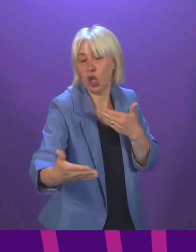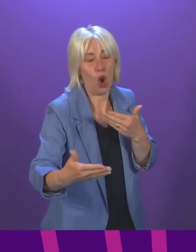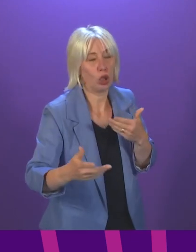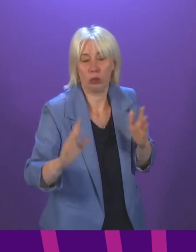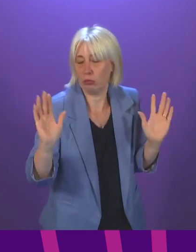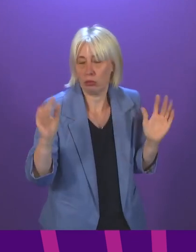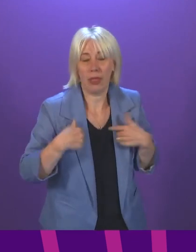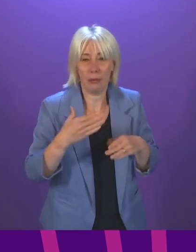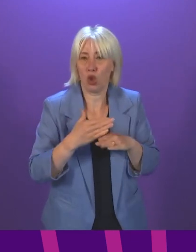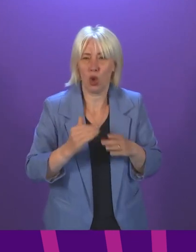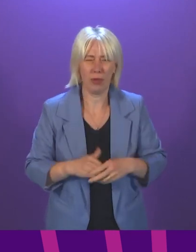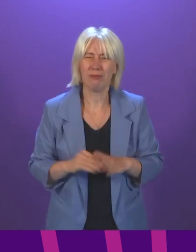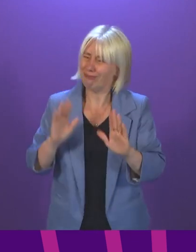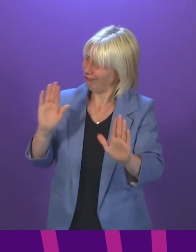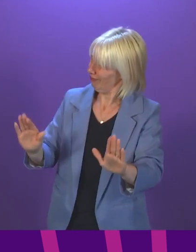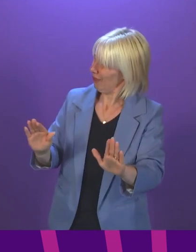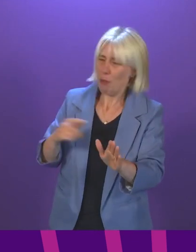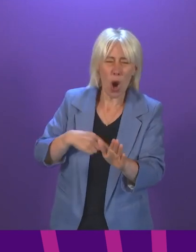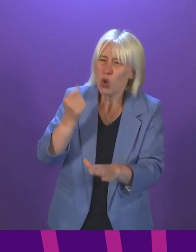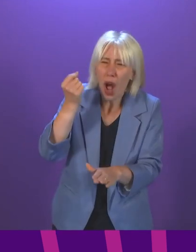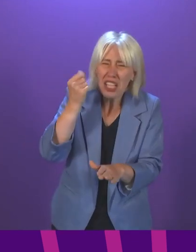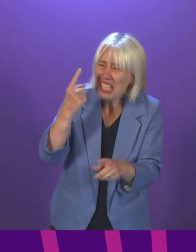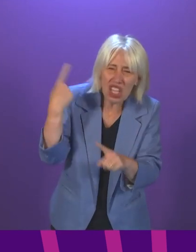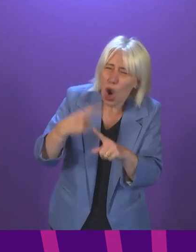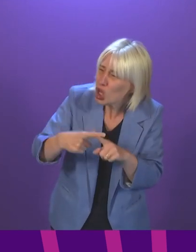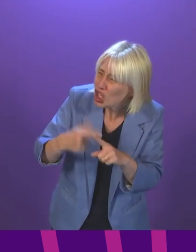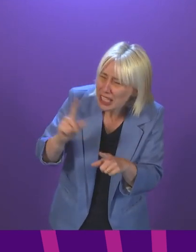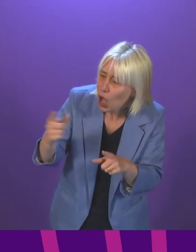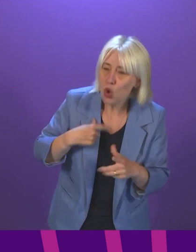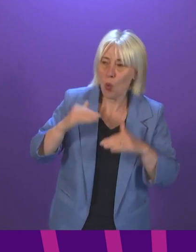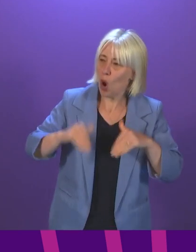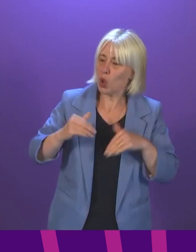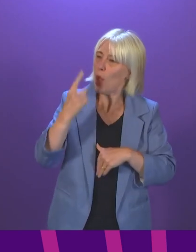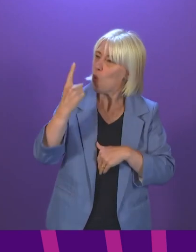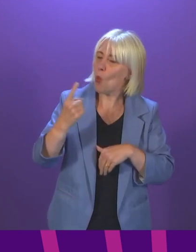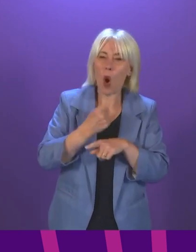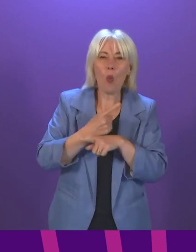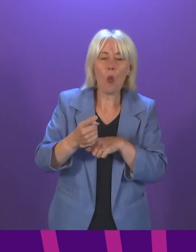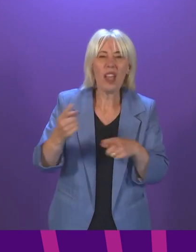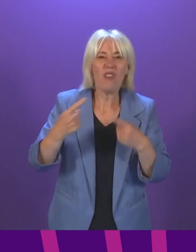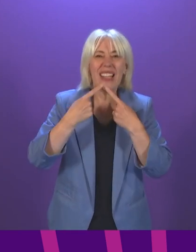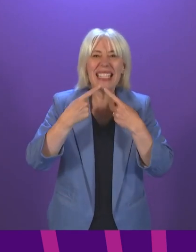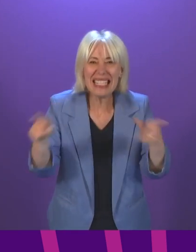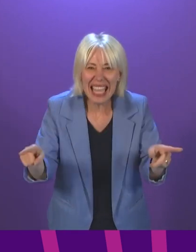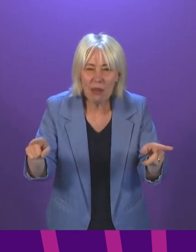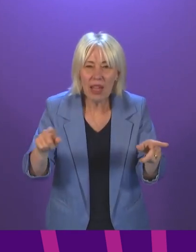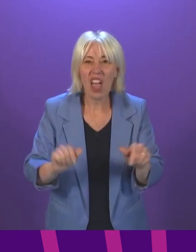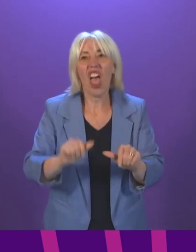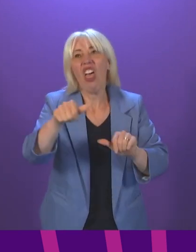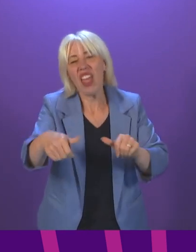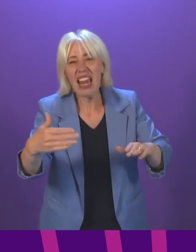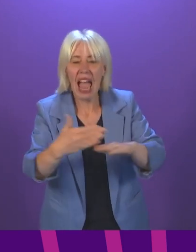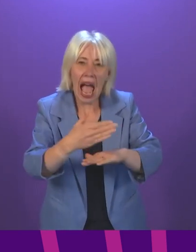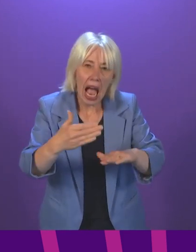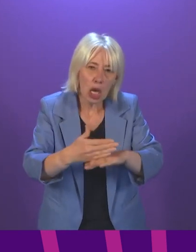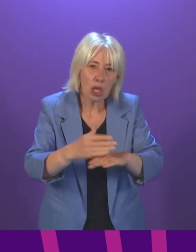Sarwar. You don't understand the urgency. You want to wait a week for a statement and then actions to follow that. You want